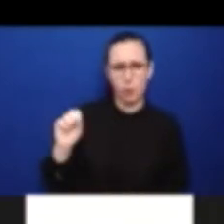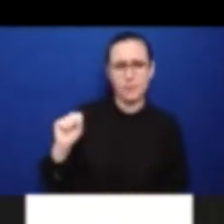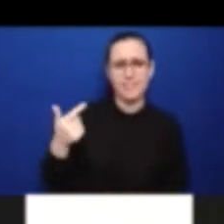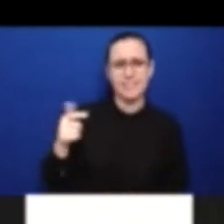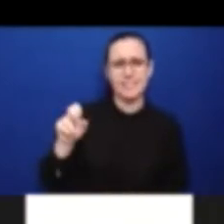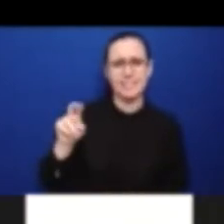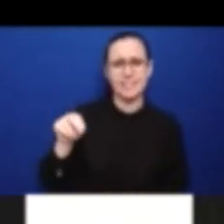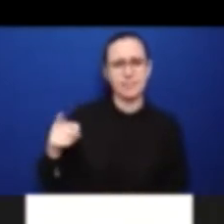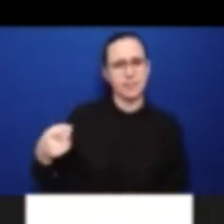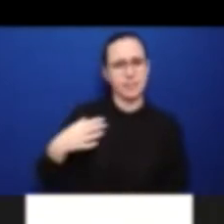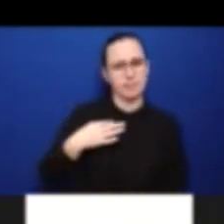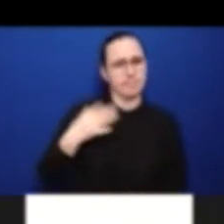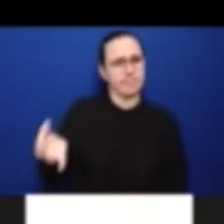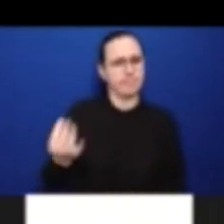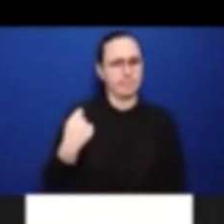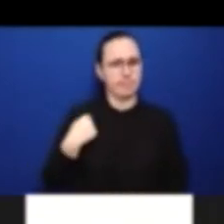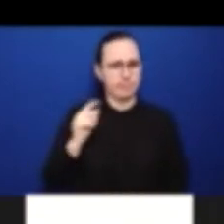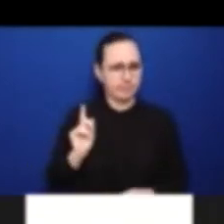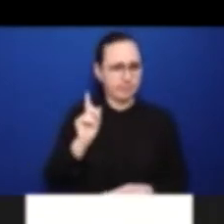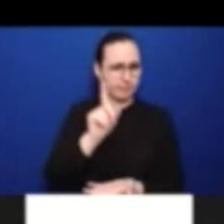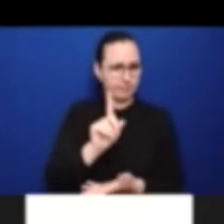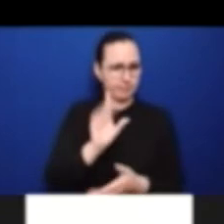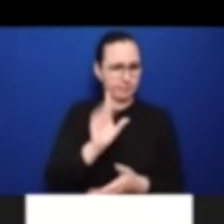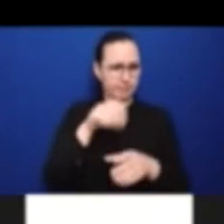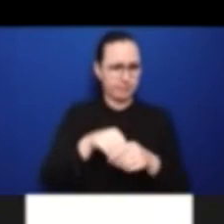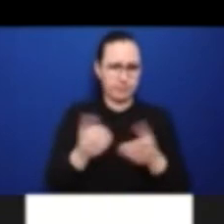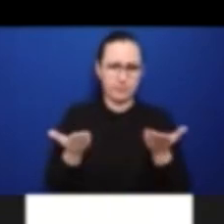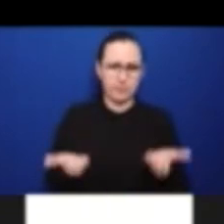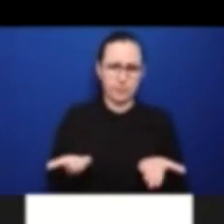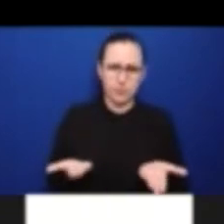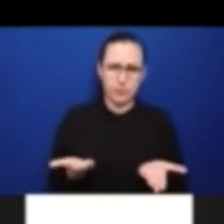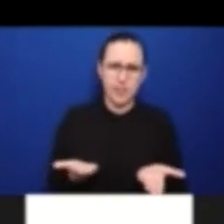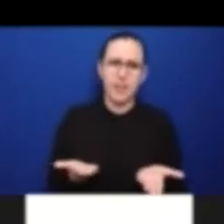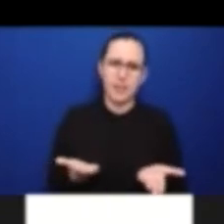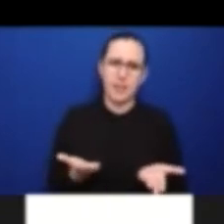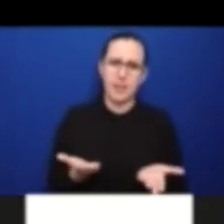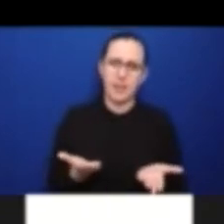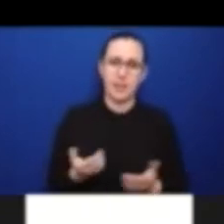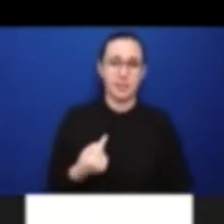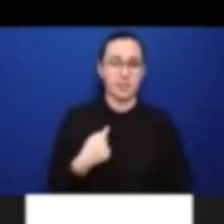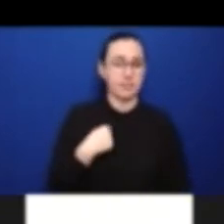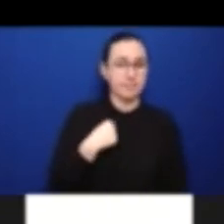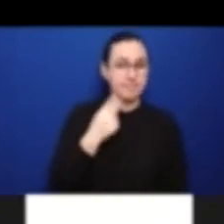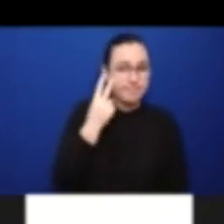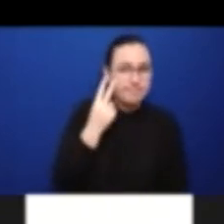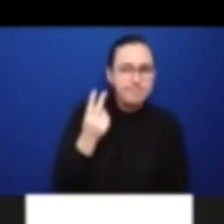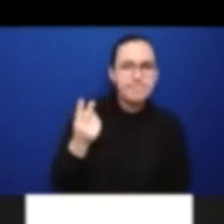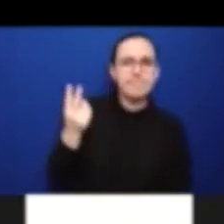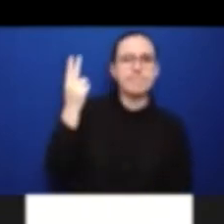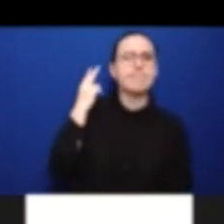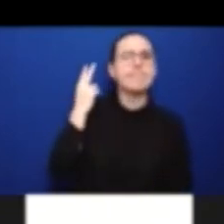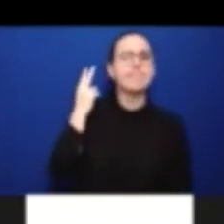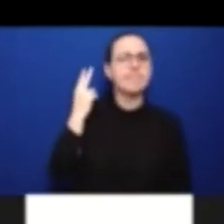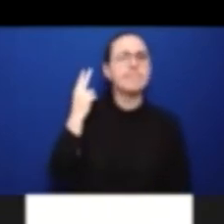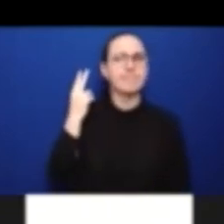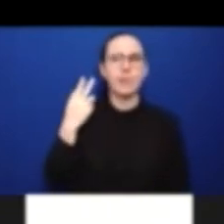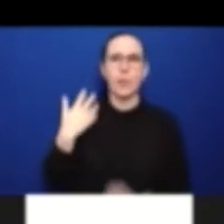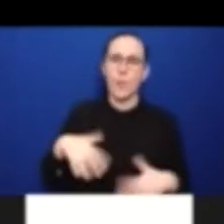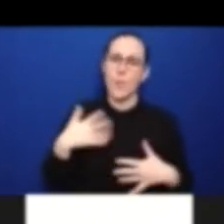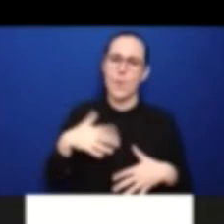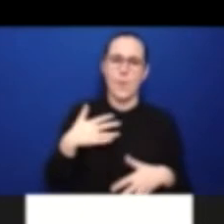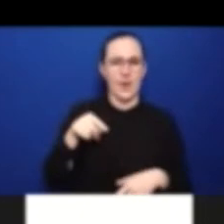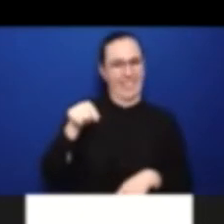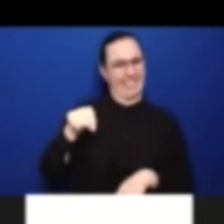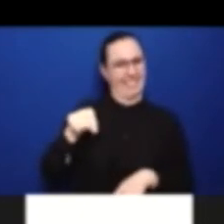I mean, it was, I remember so fondly the first time that I was in New